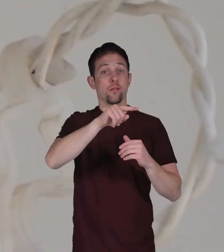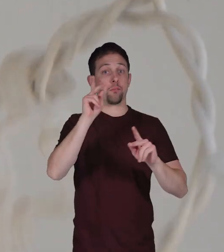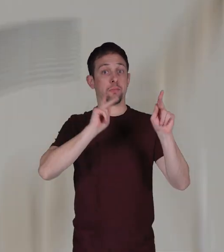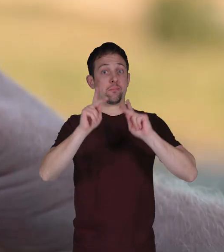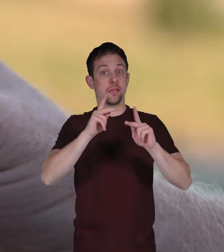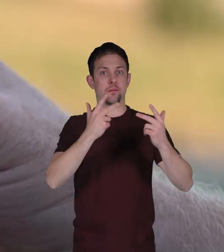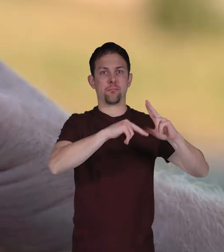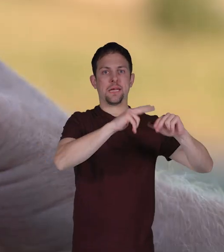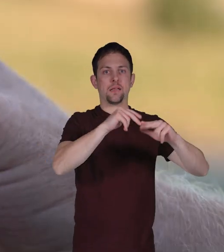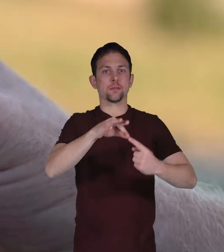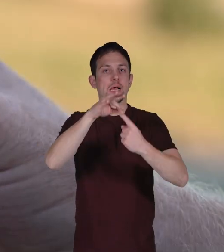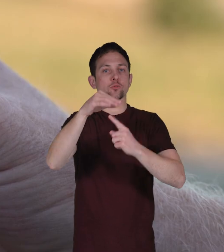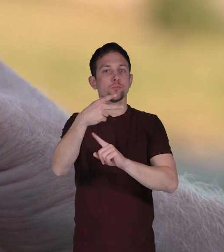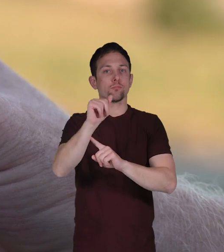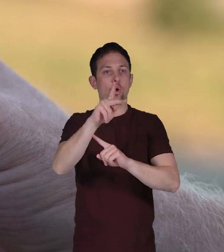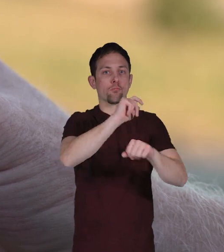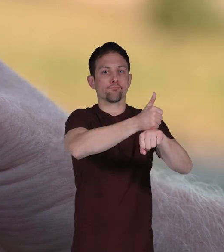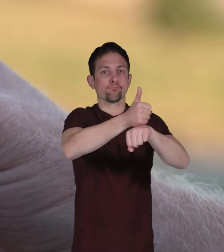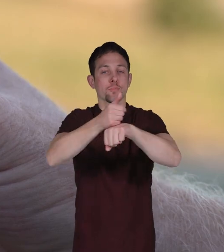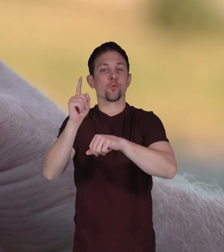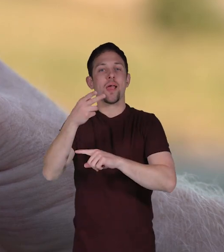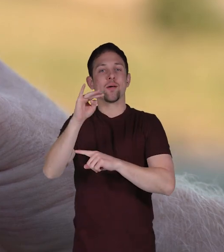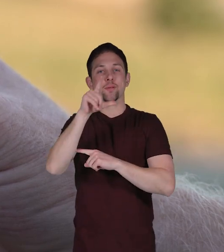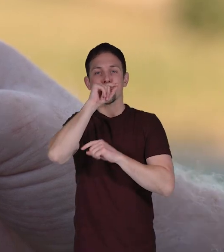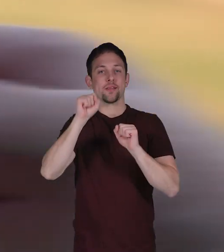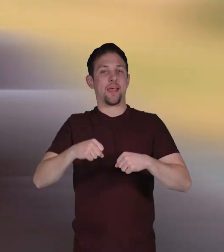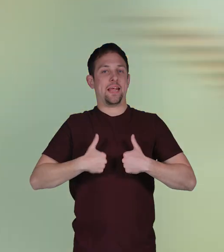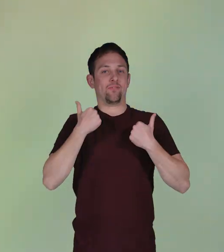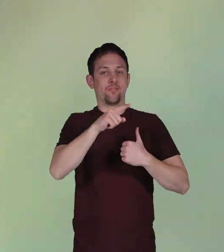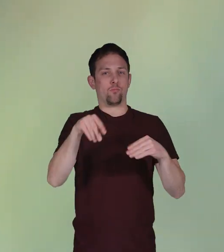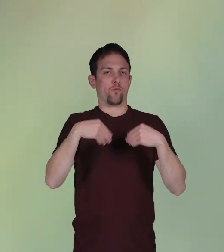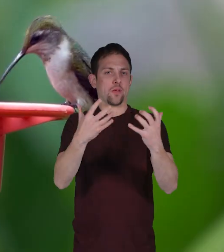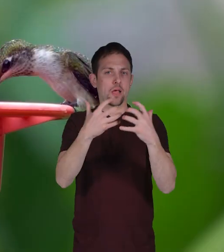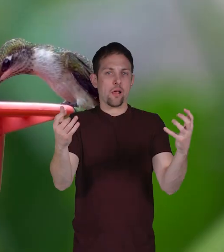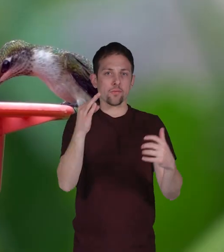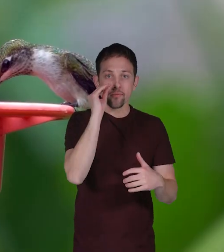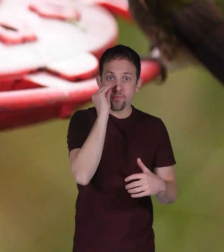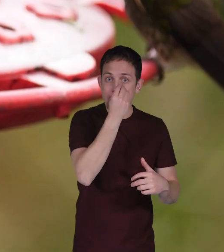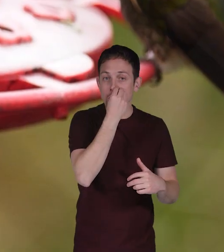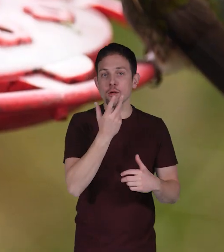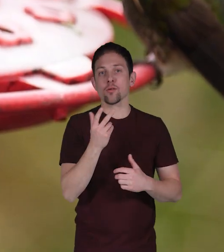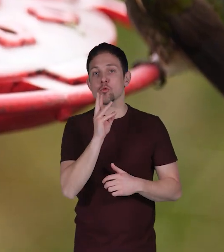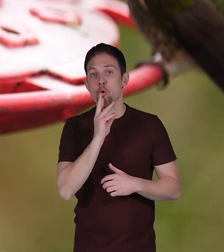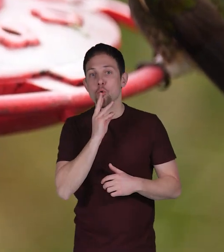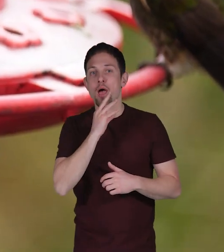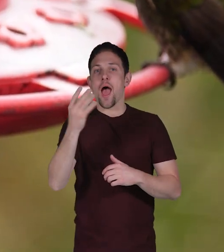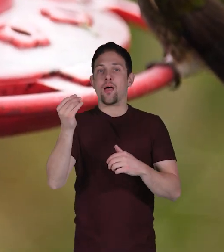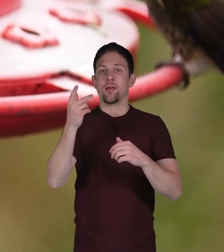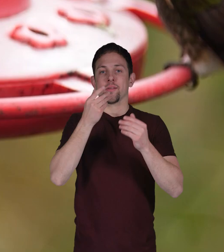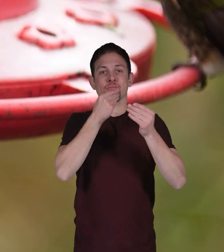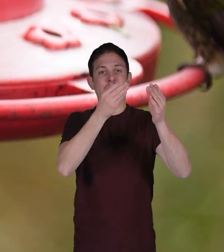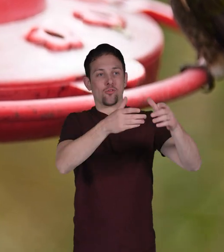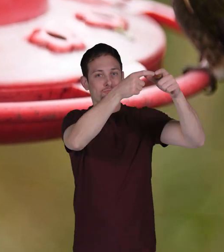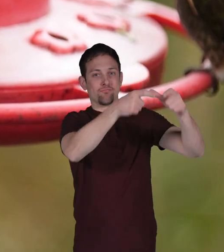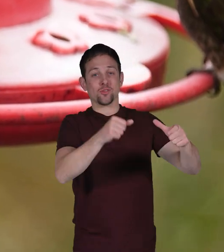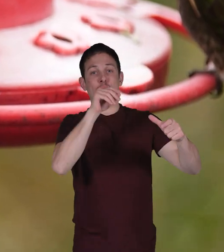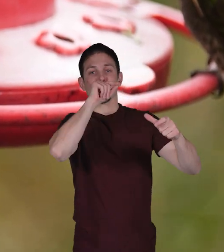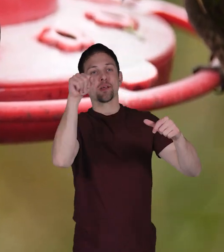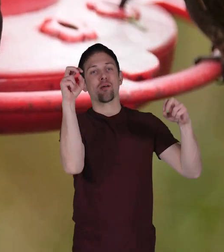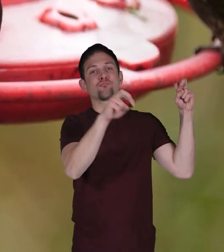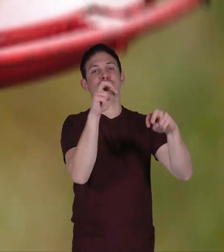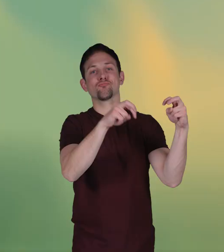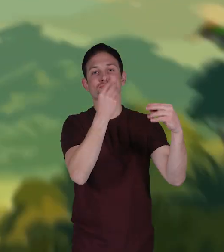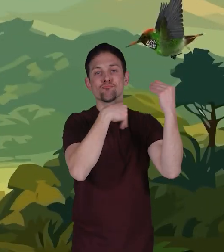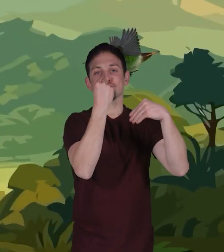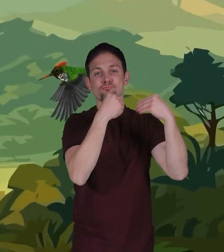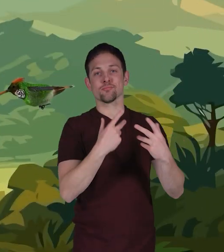special parks where hummingbirds can go to live. They provide lots of flowers, water, and hanging feeders so the hummingbirds can thrive.